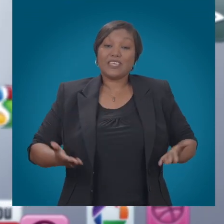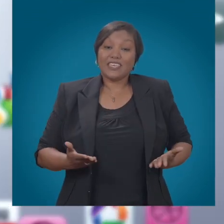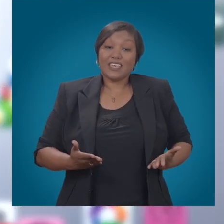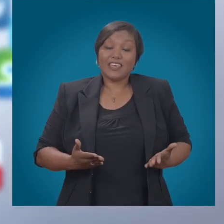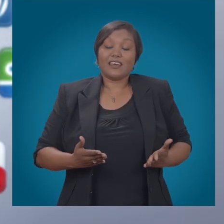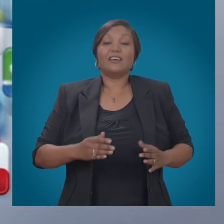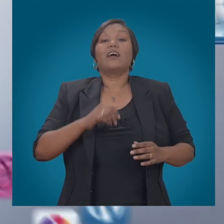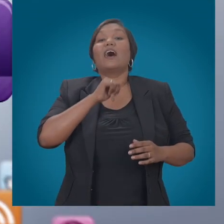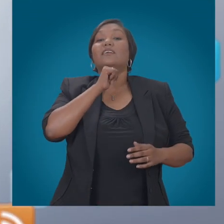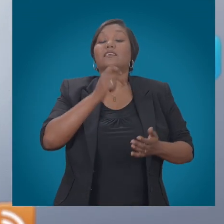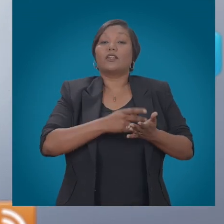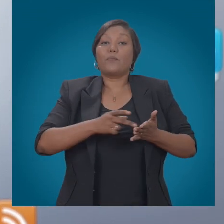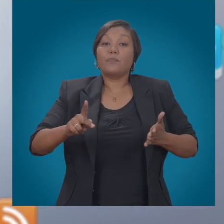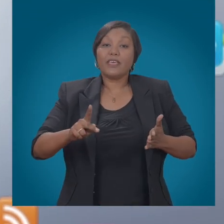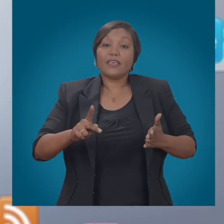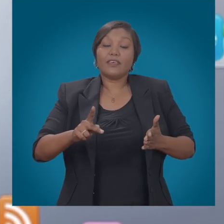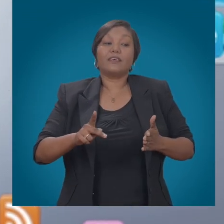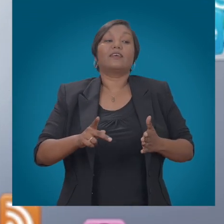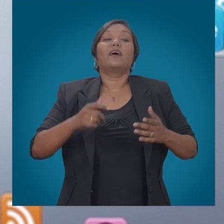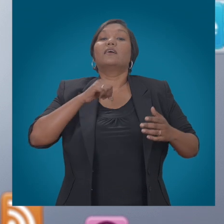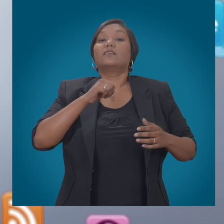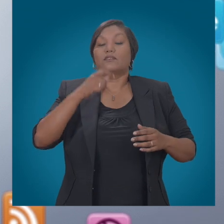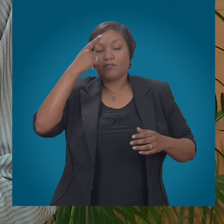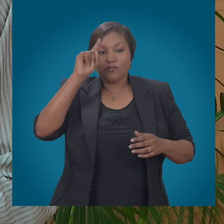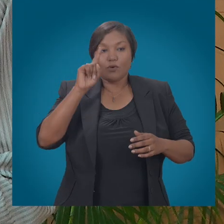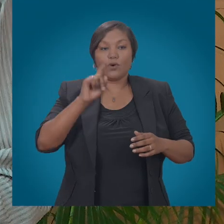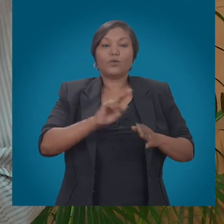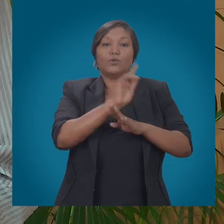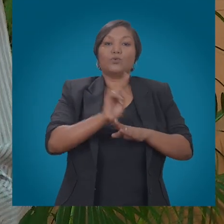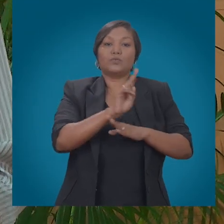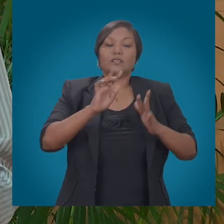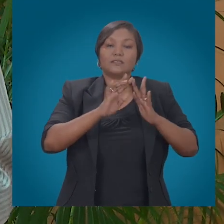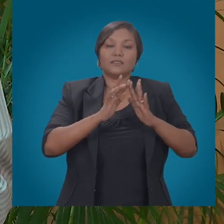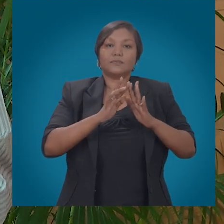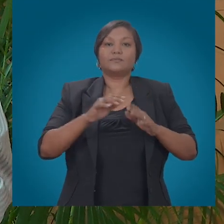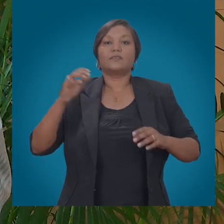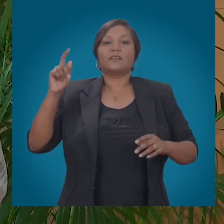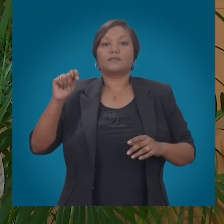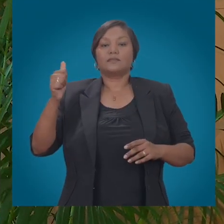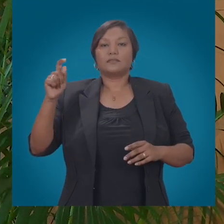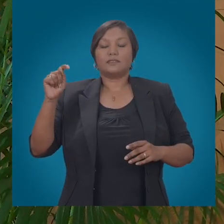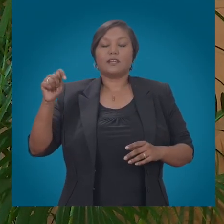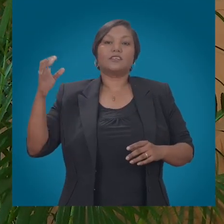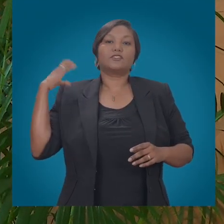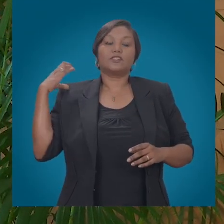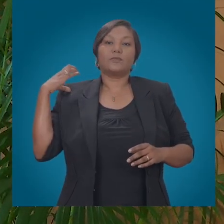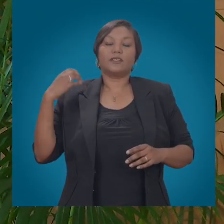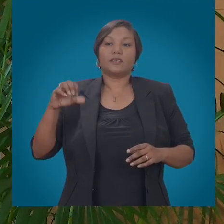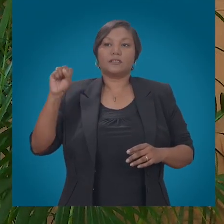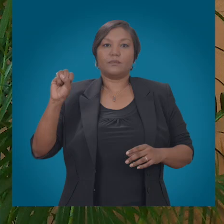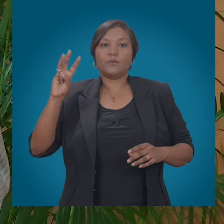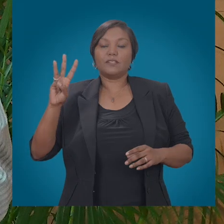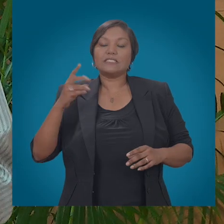revenues from traditional voice calls and SMS text messaging services. TAT chairman Selby Wilson explains that while this variety